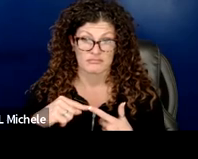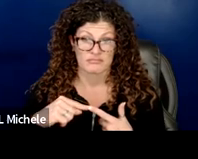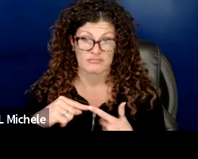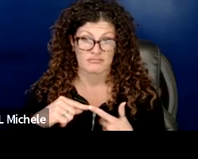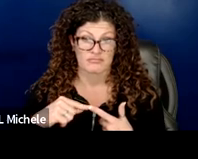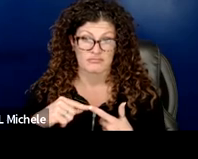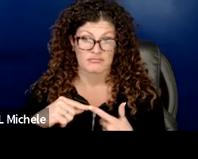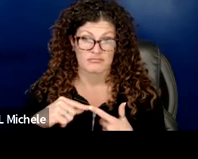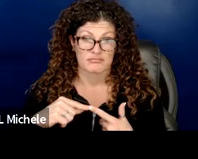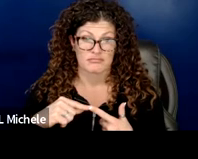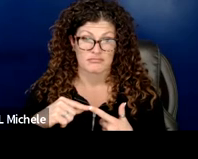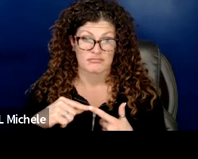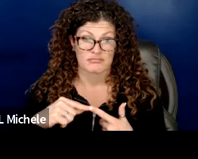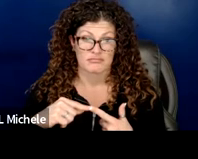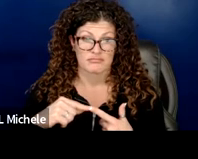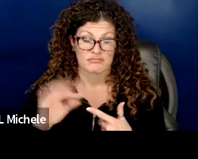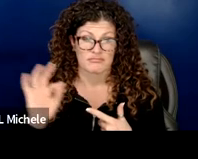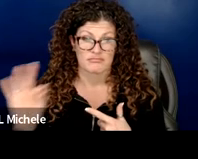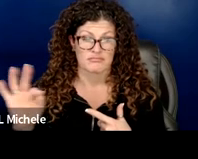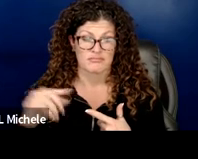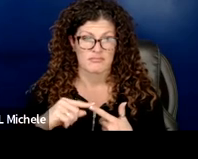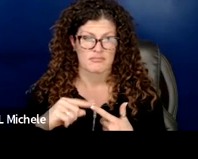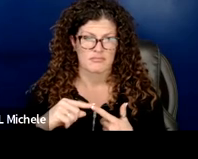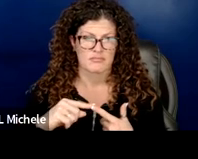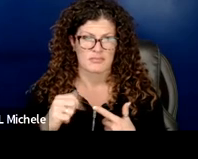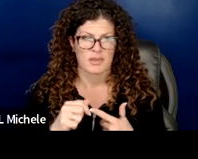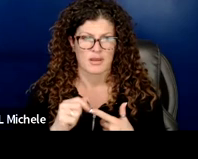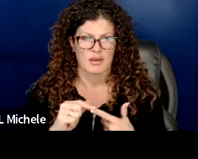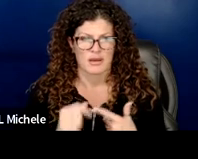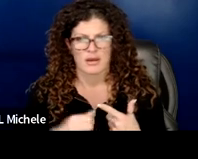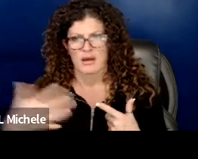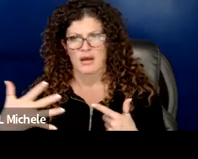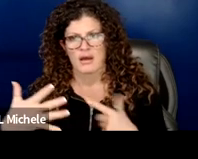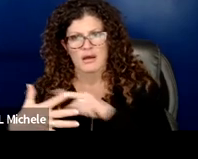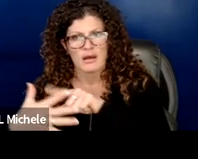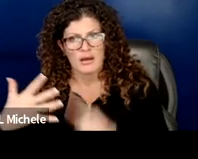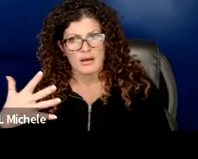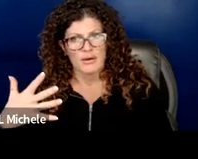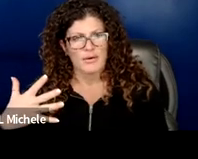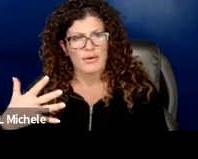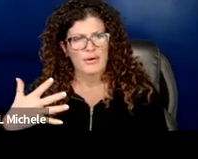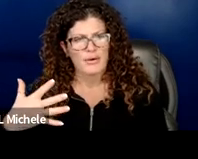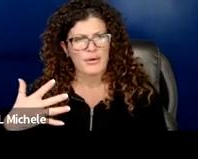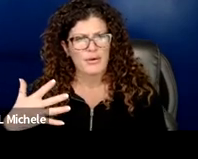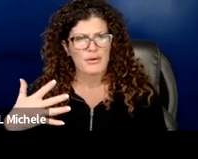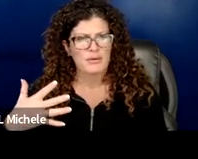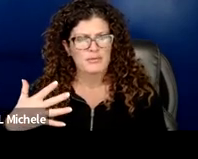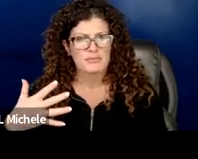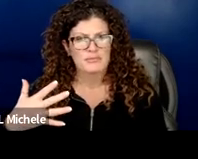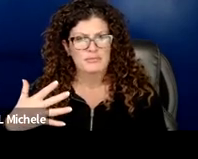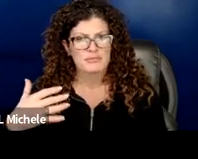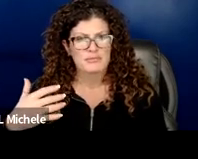annie can you advance the document so part two is instructional leadership and here are um